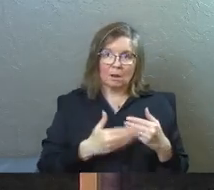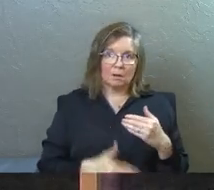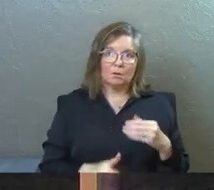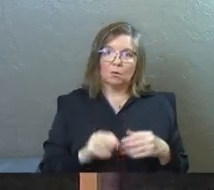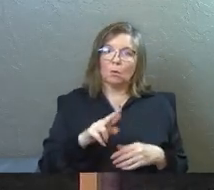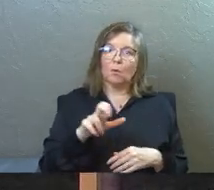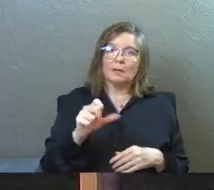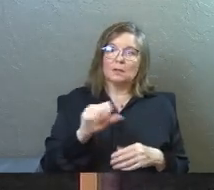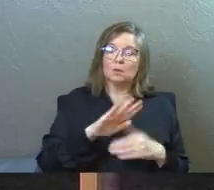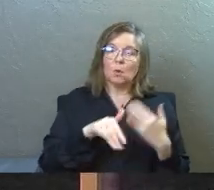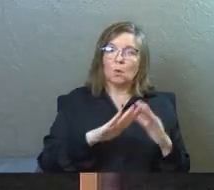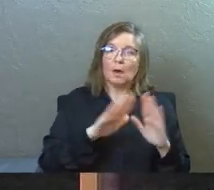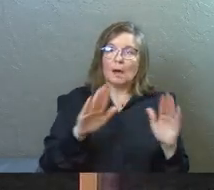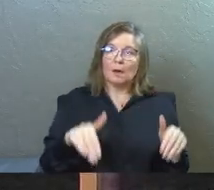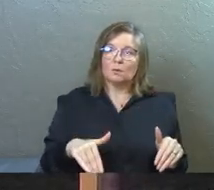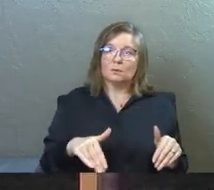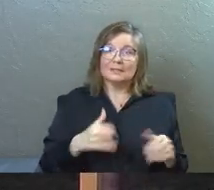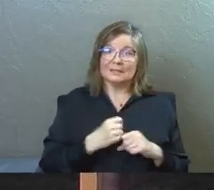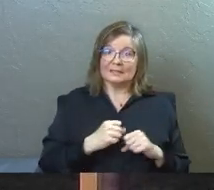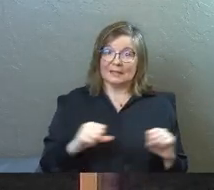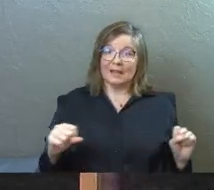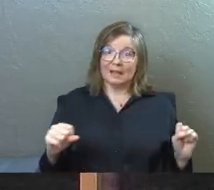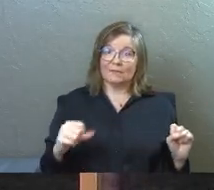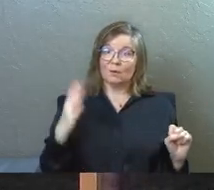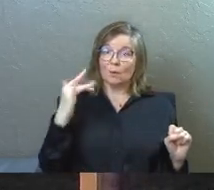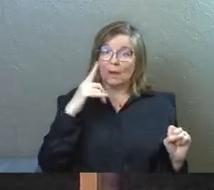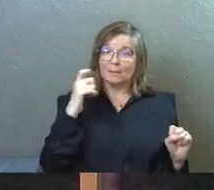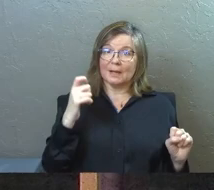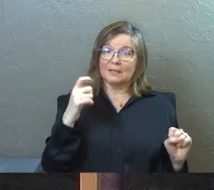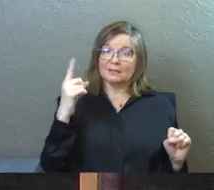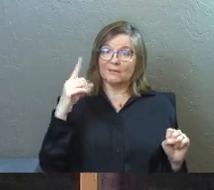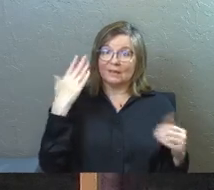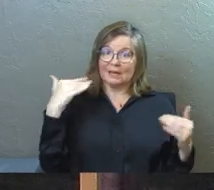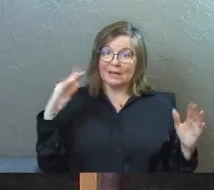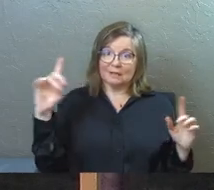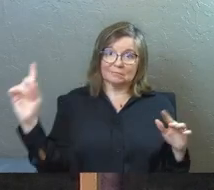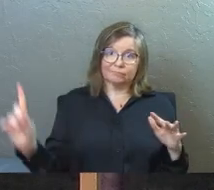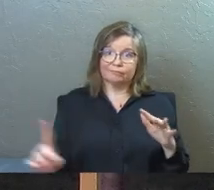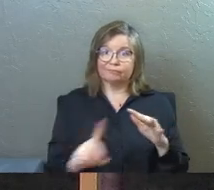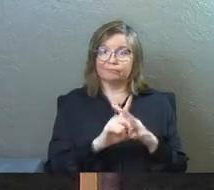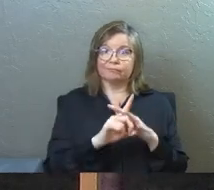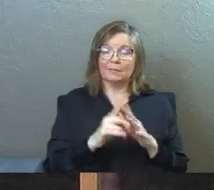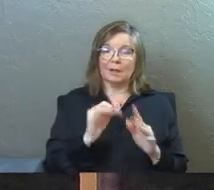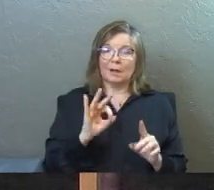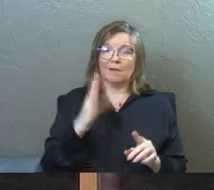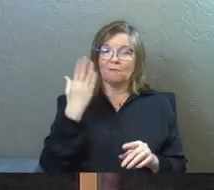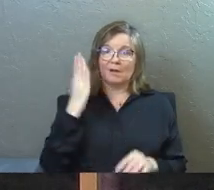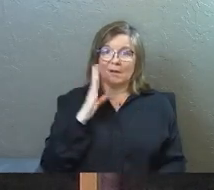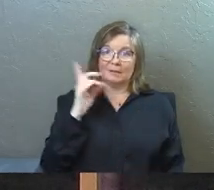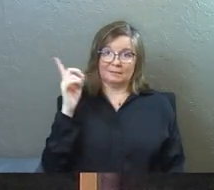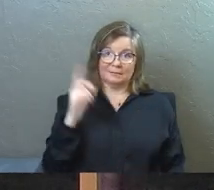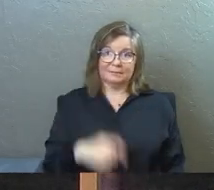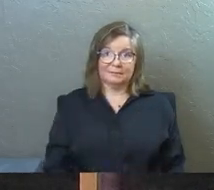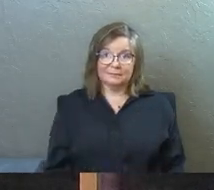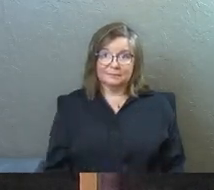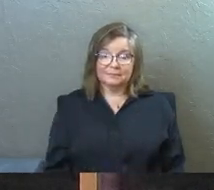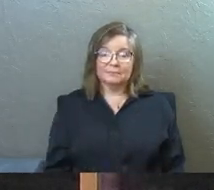goes on and Cornelius and his whole household is saved because of a supernatural intervention of God.